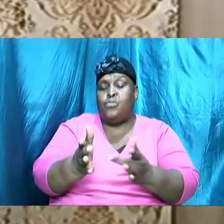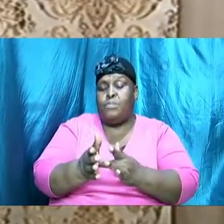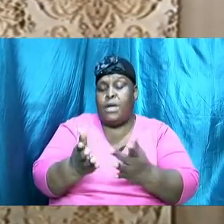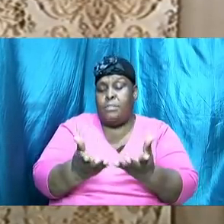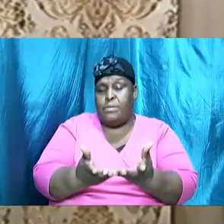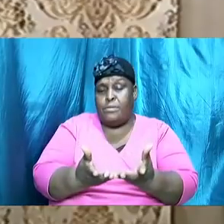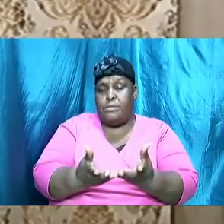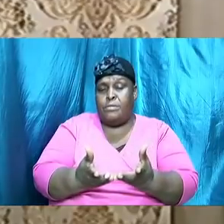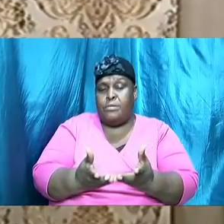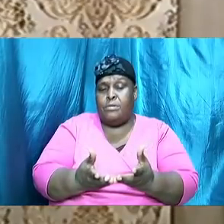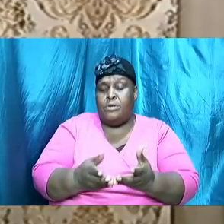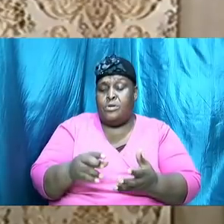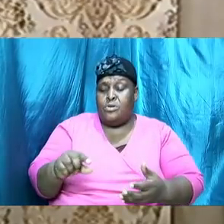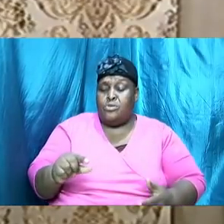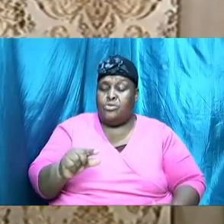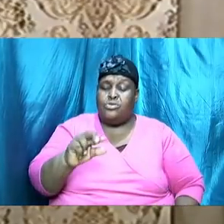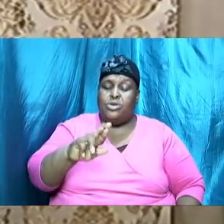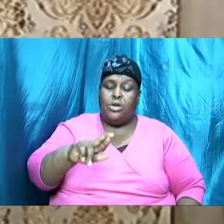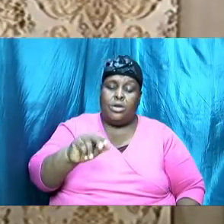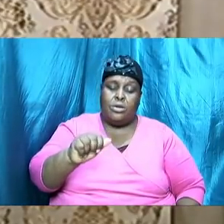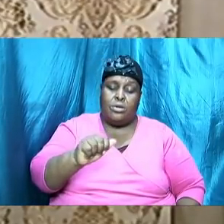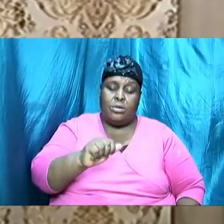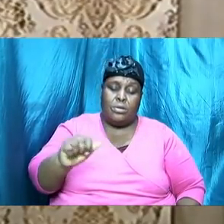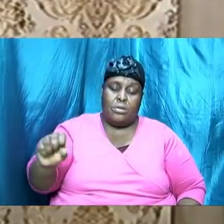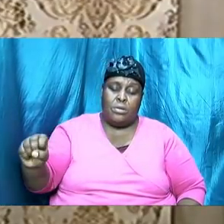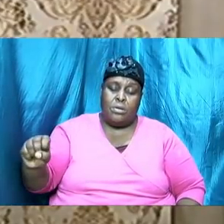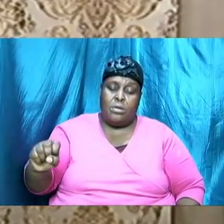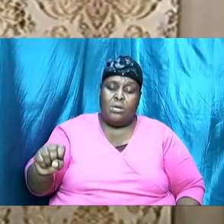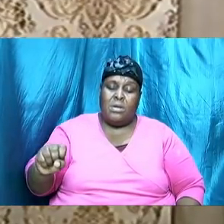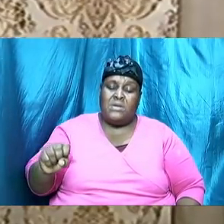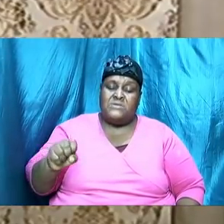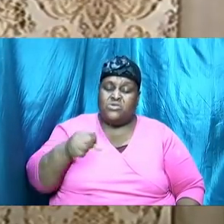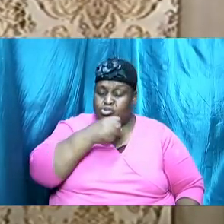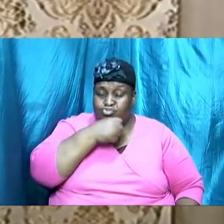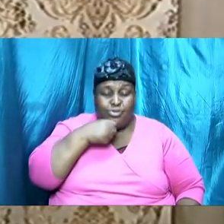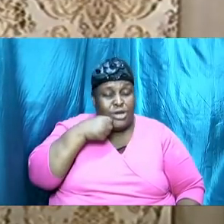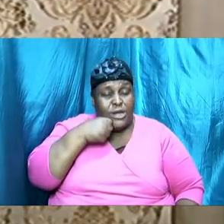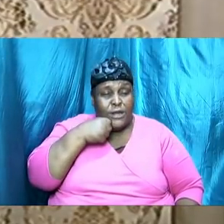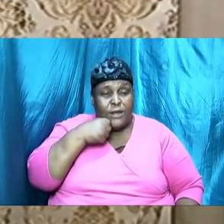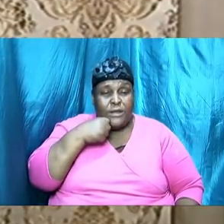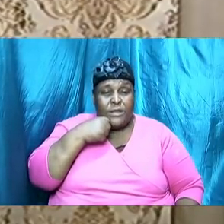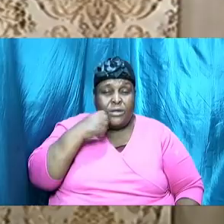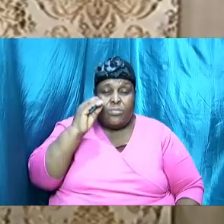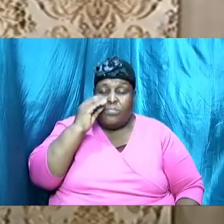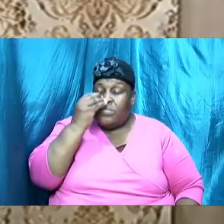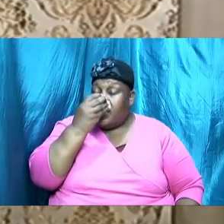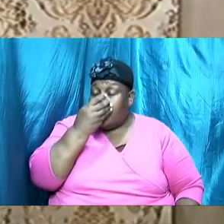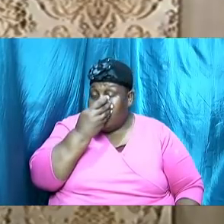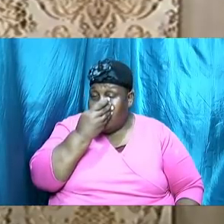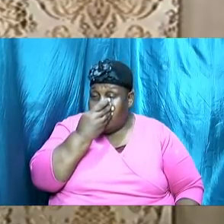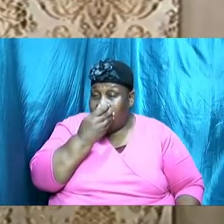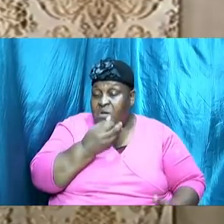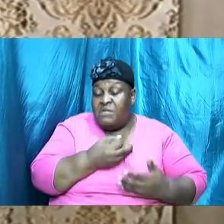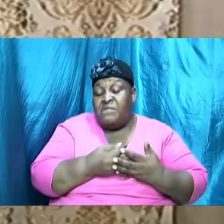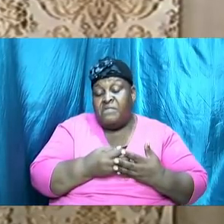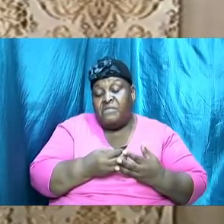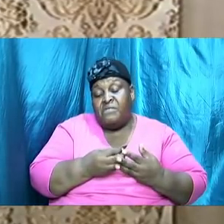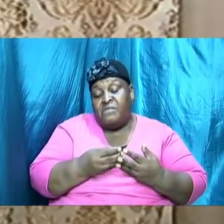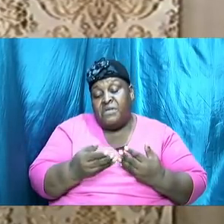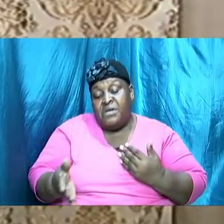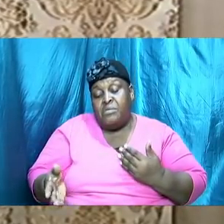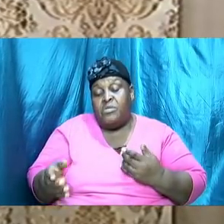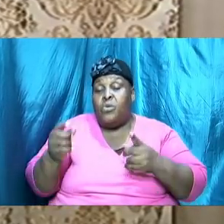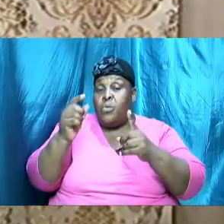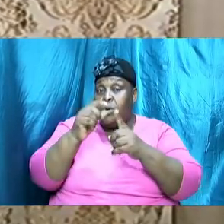and the flower will feed but the word of the